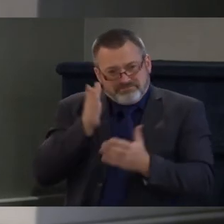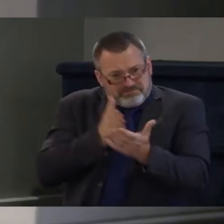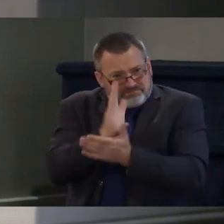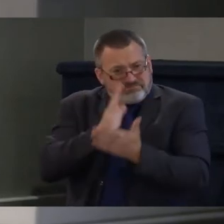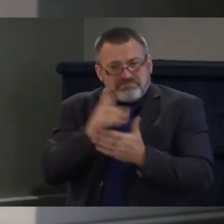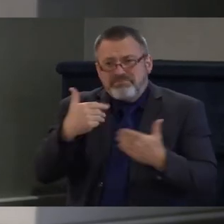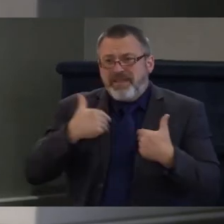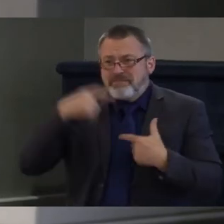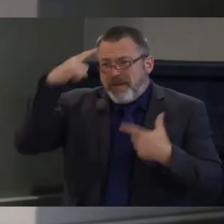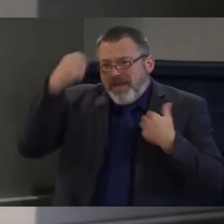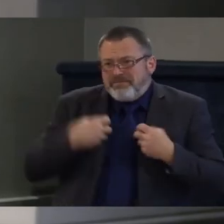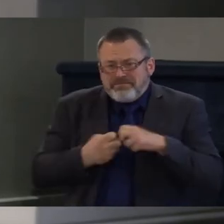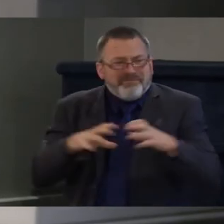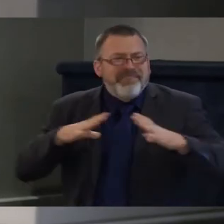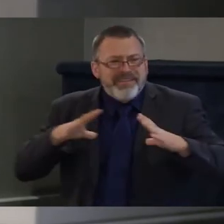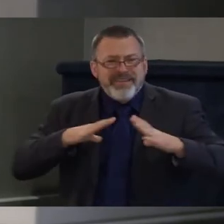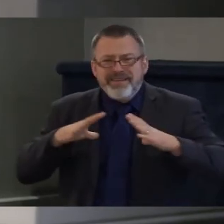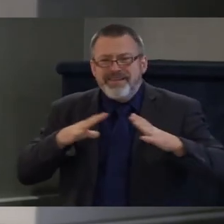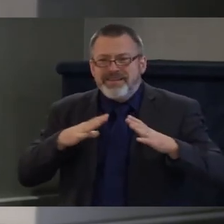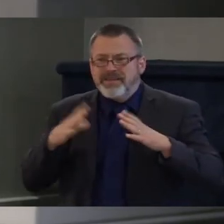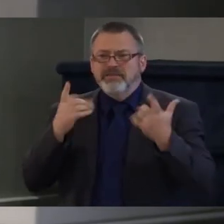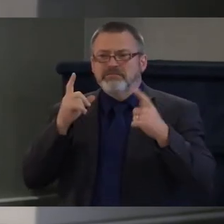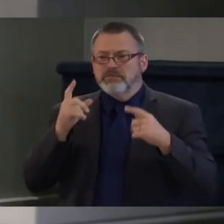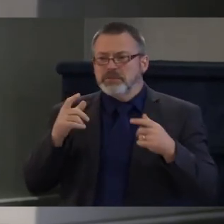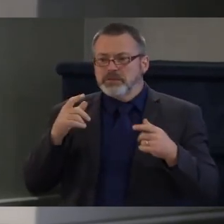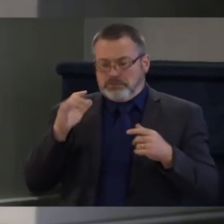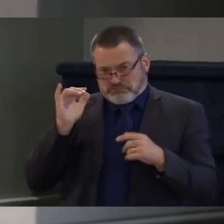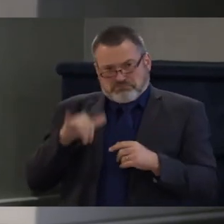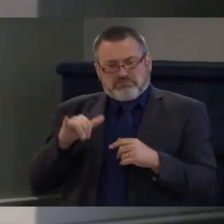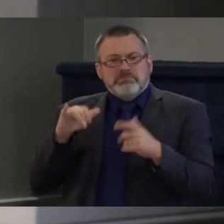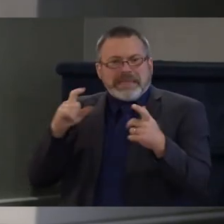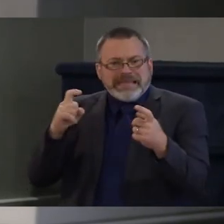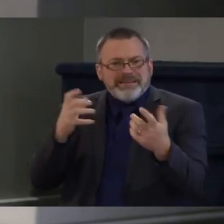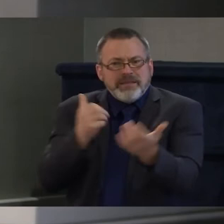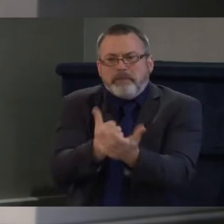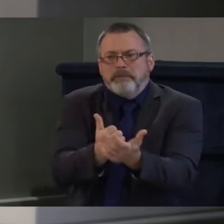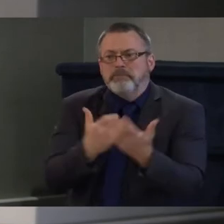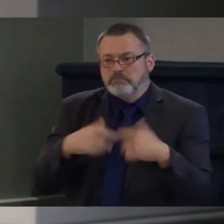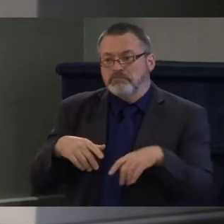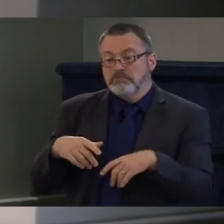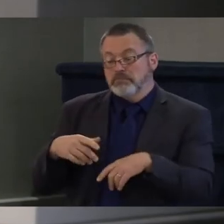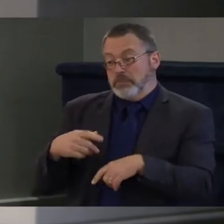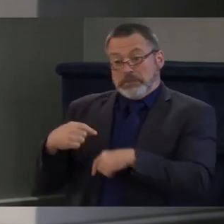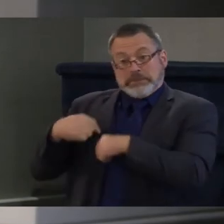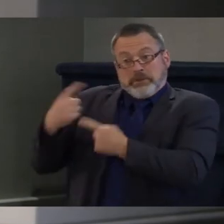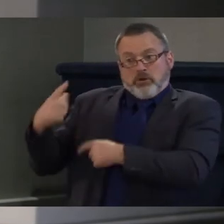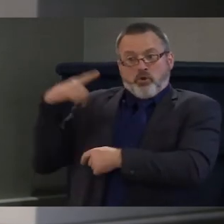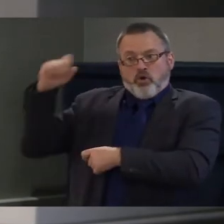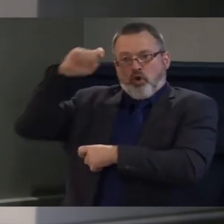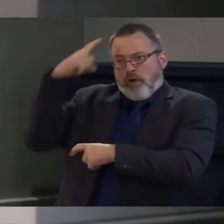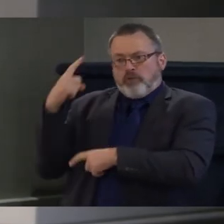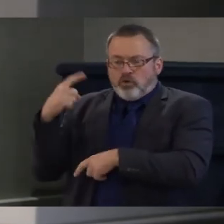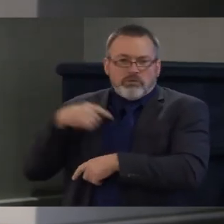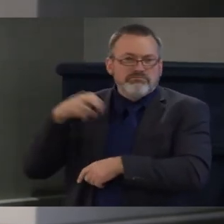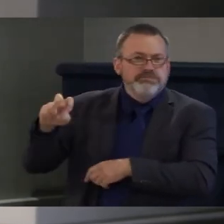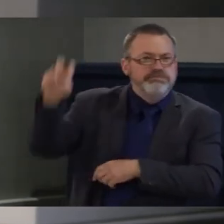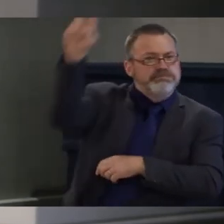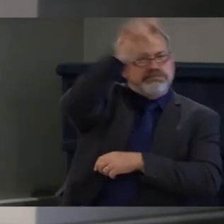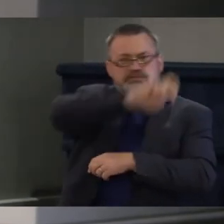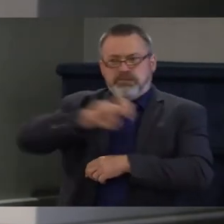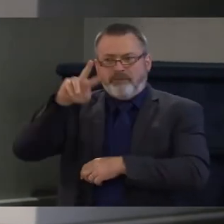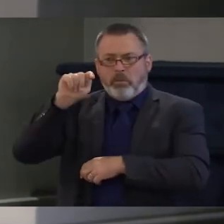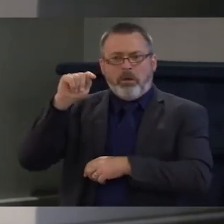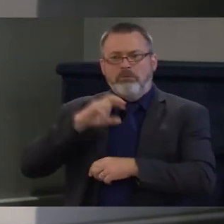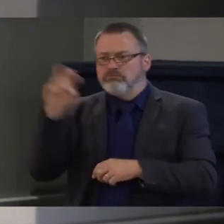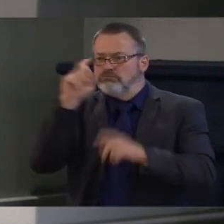spent a large part of last summer at this time driving around the state and meeting with communities and really listening and then